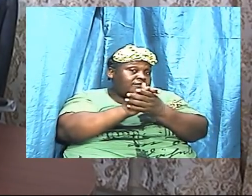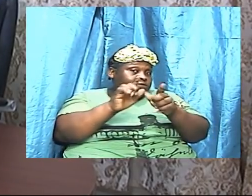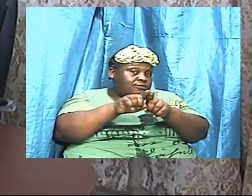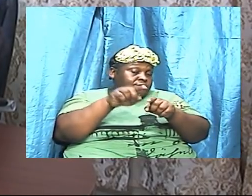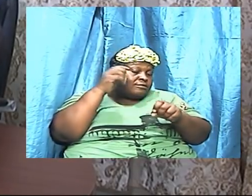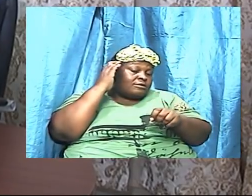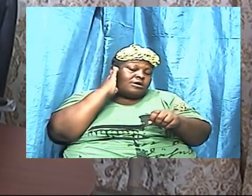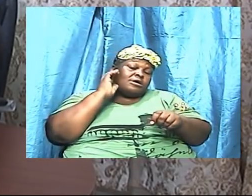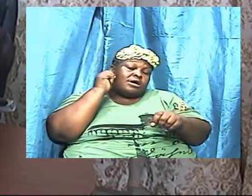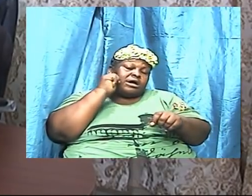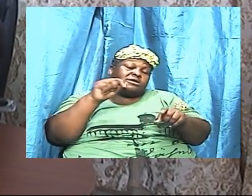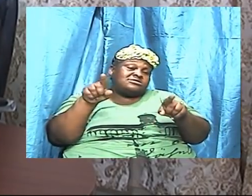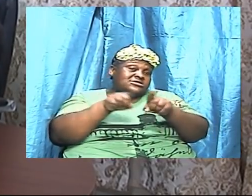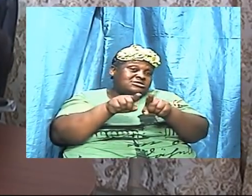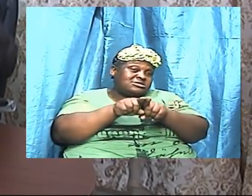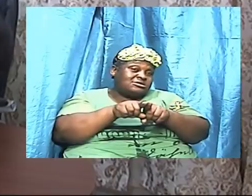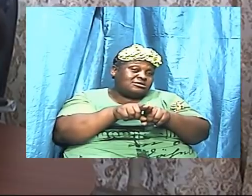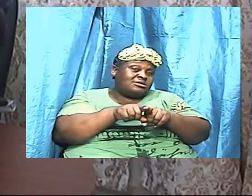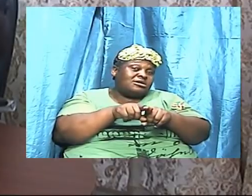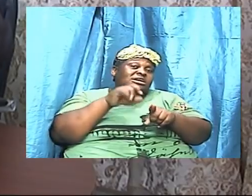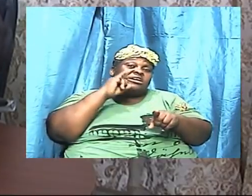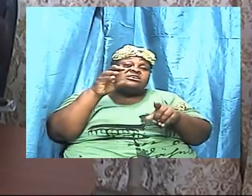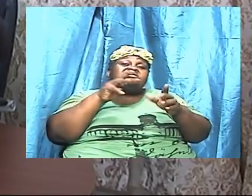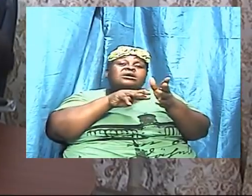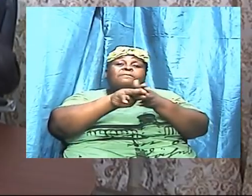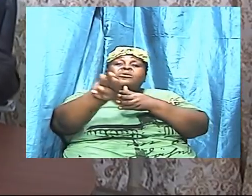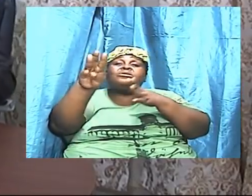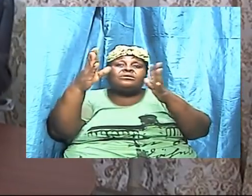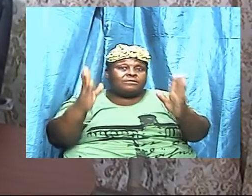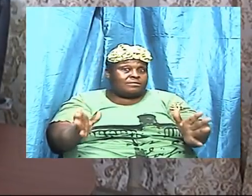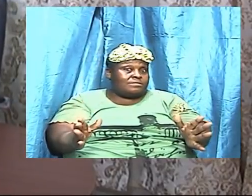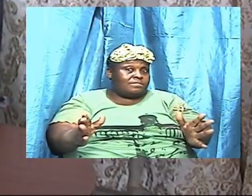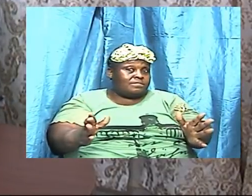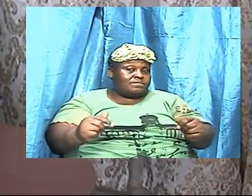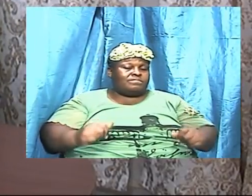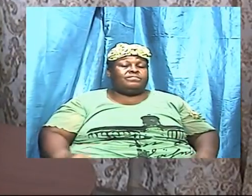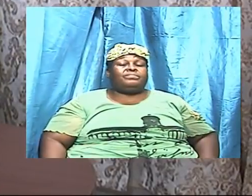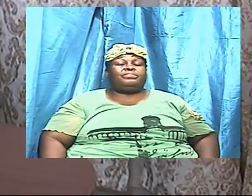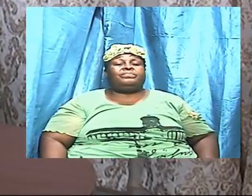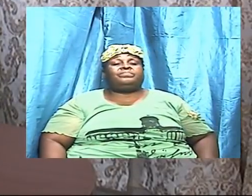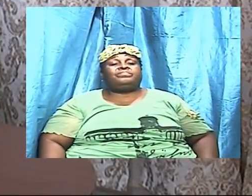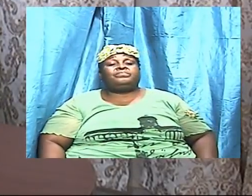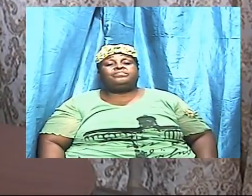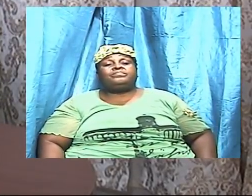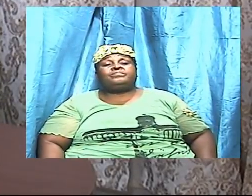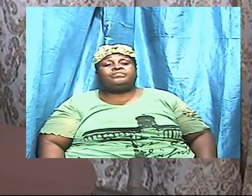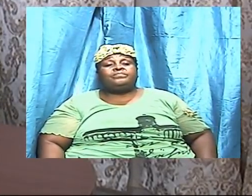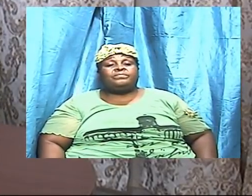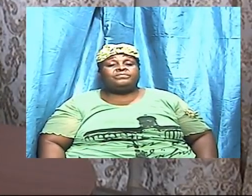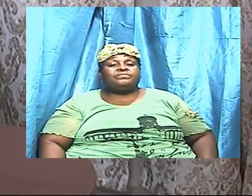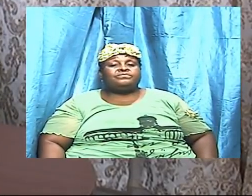being pushed into our minds and into our hearts